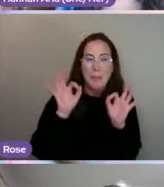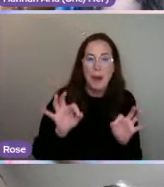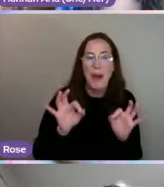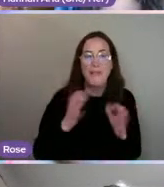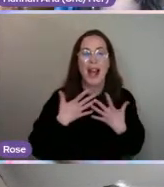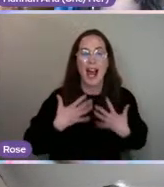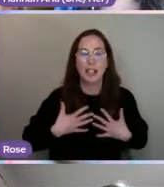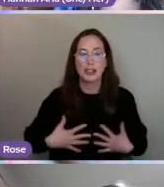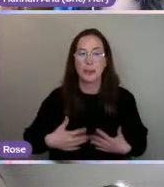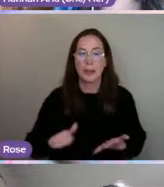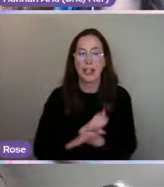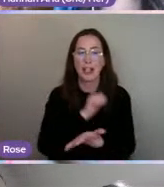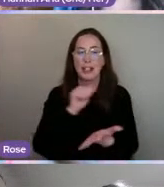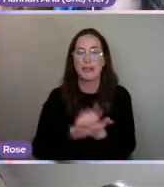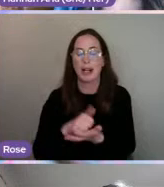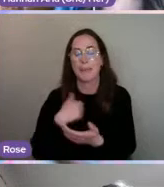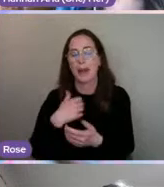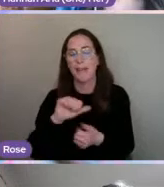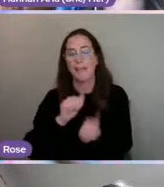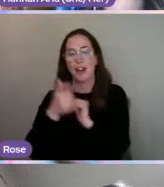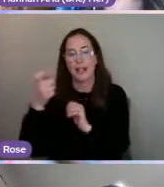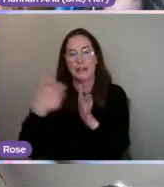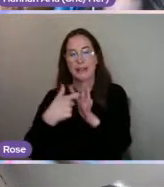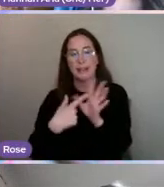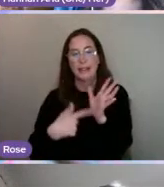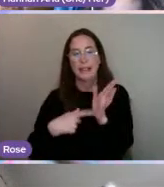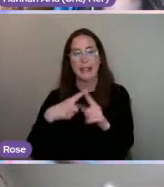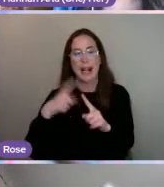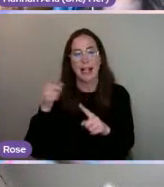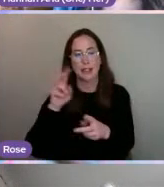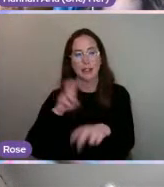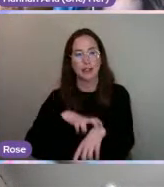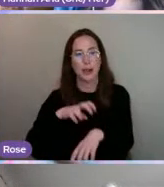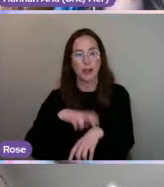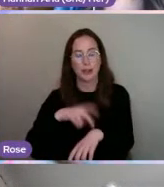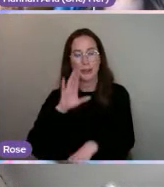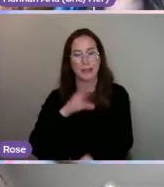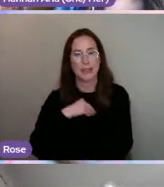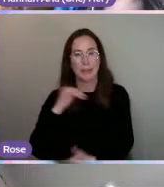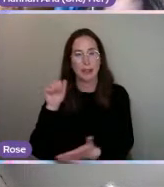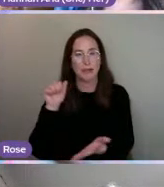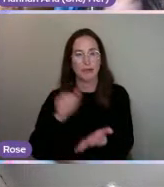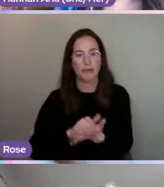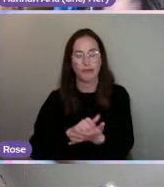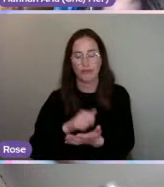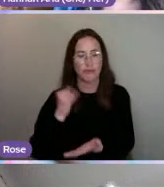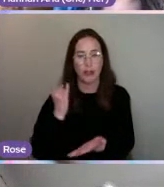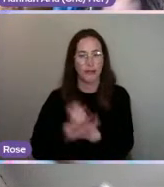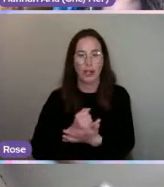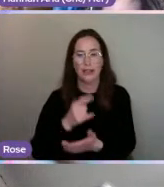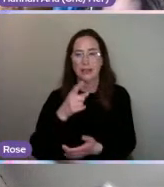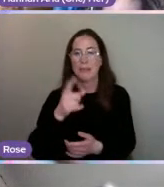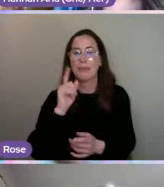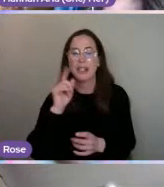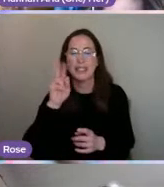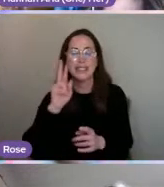friend Kate, the doctor, will probably tell me not, but it's got the capillaries around the edge of the